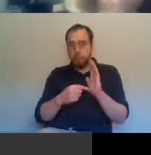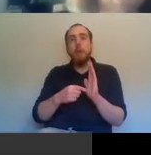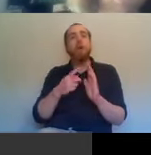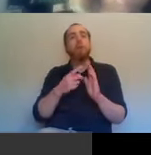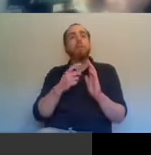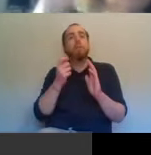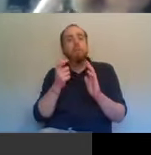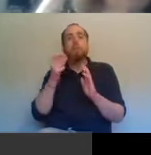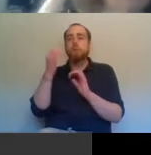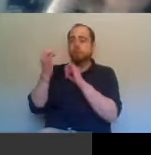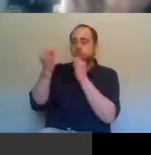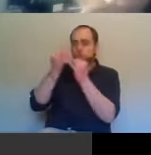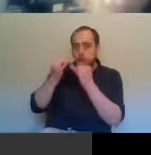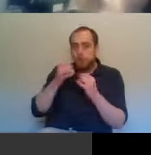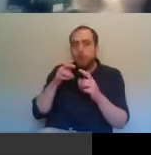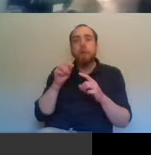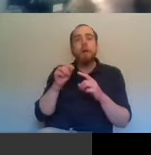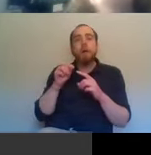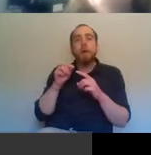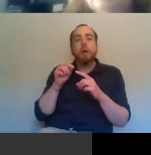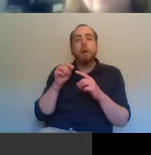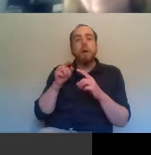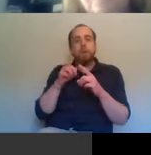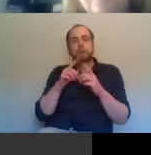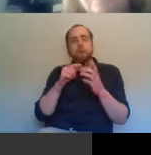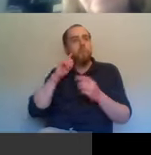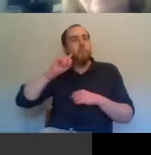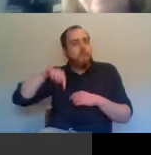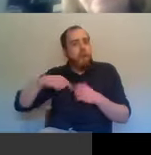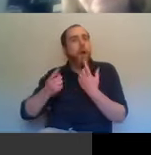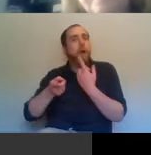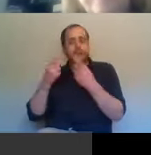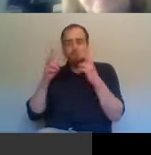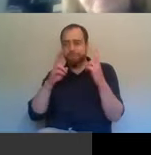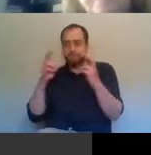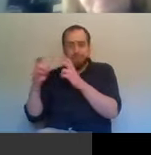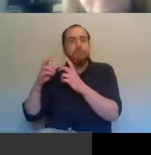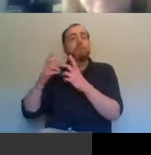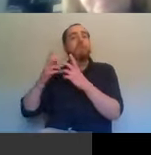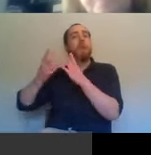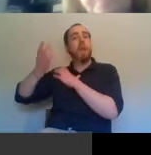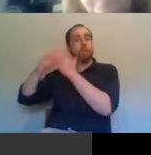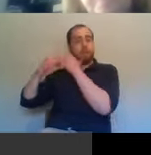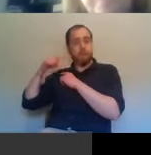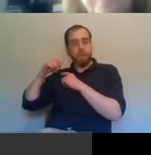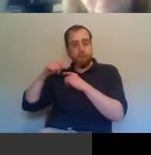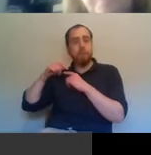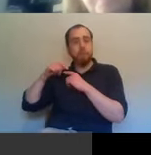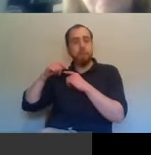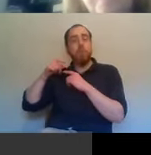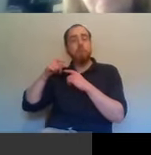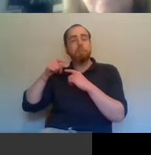danger of perpetuating the myth that Irish history is not taught. Indeed, other conflict areas have come here to learn. Will the panel support a more